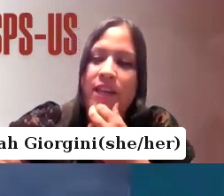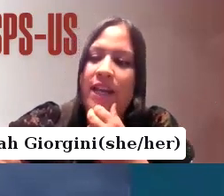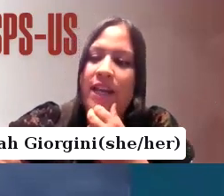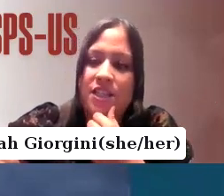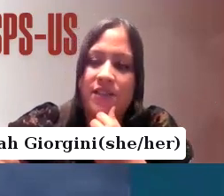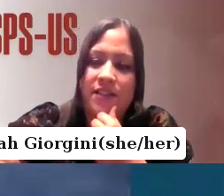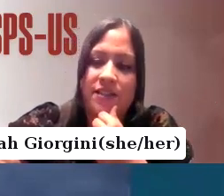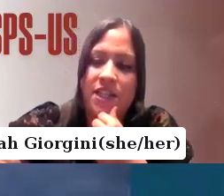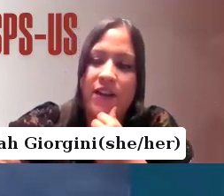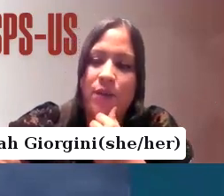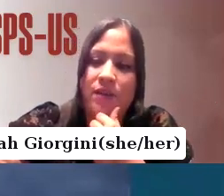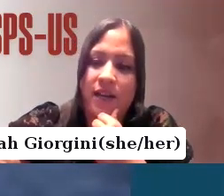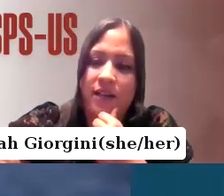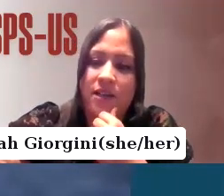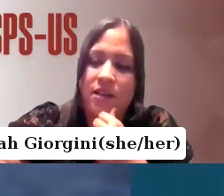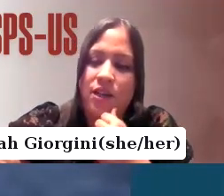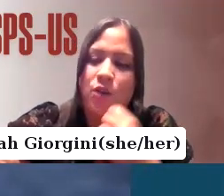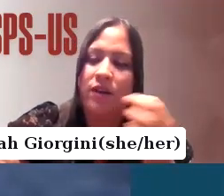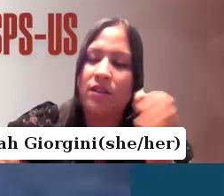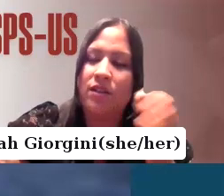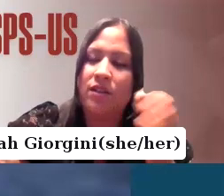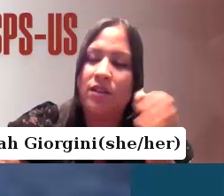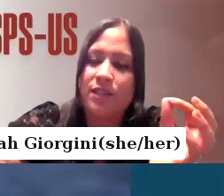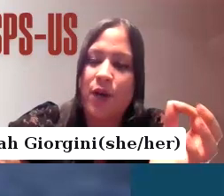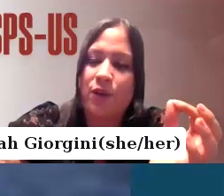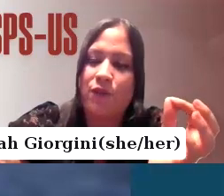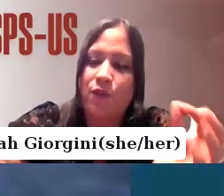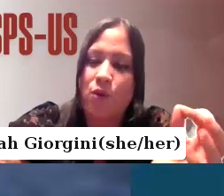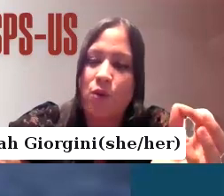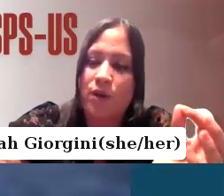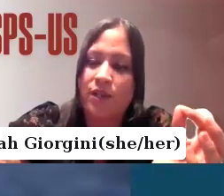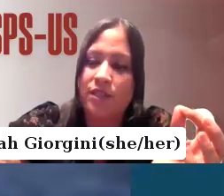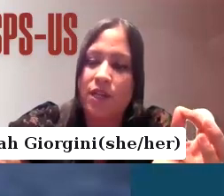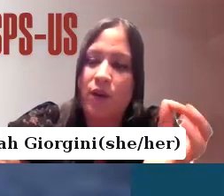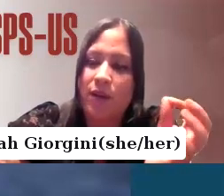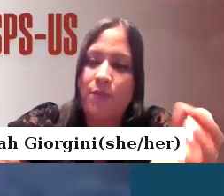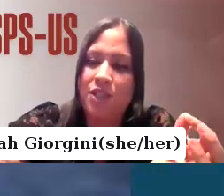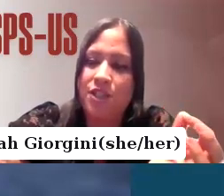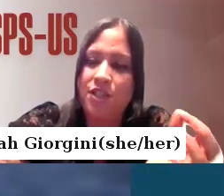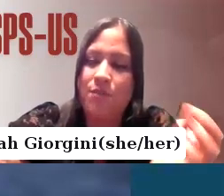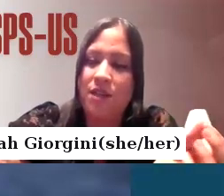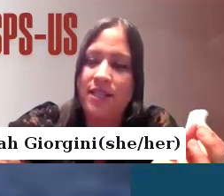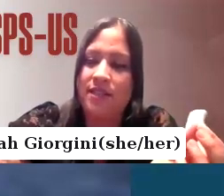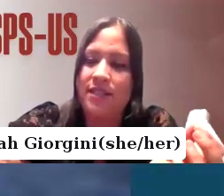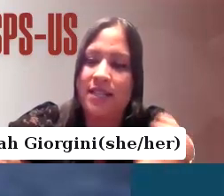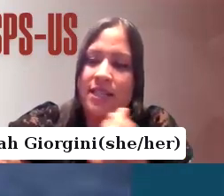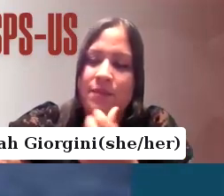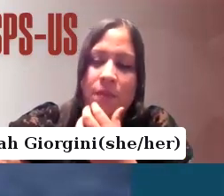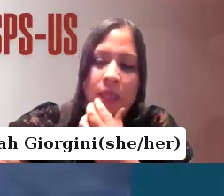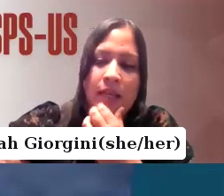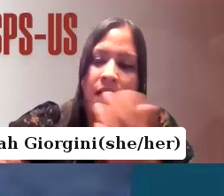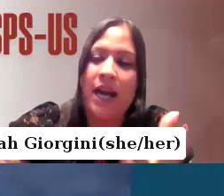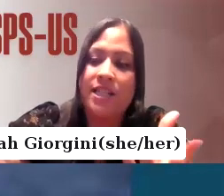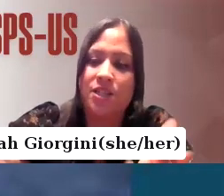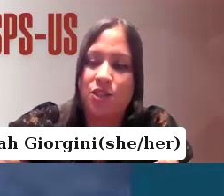looking at initiatives like satire and open dialogue we are illuminating this pathway forward where compassion community and understanding